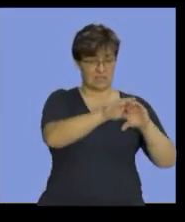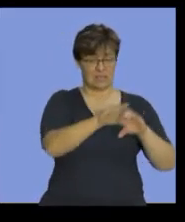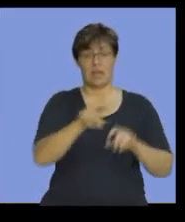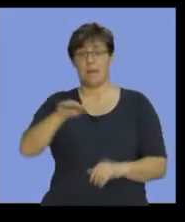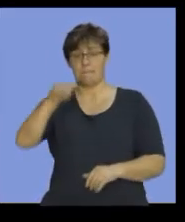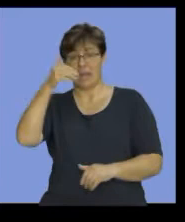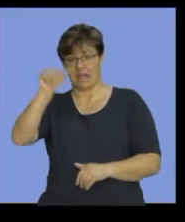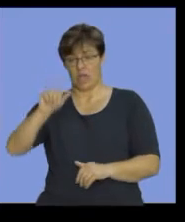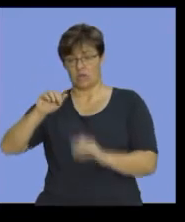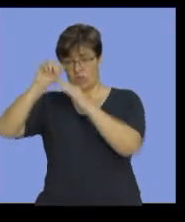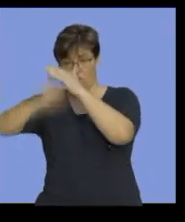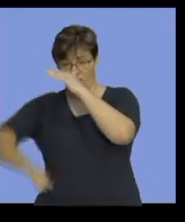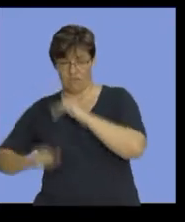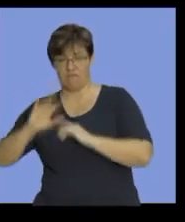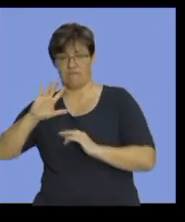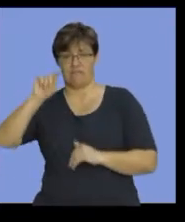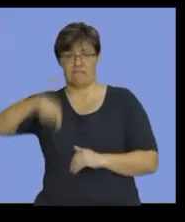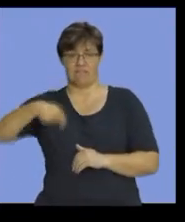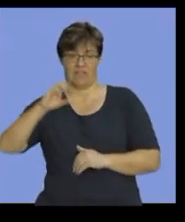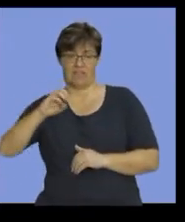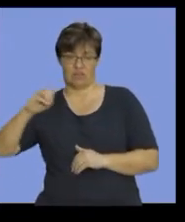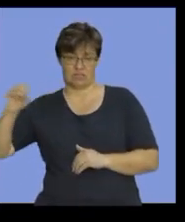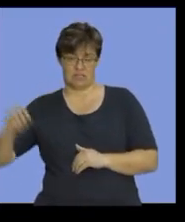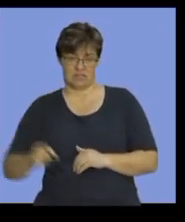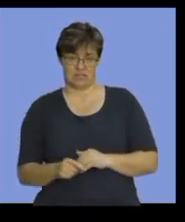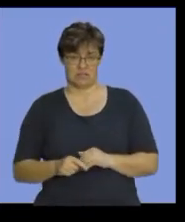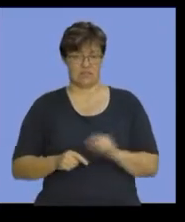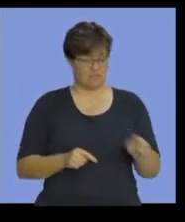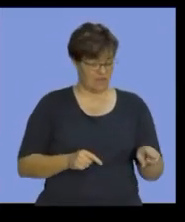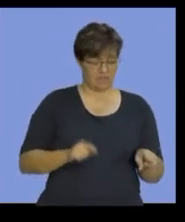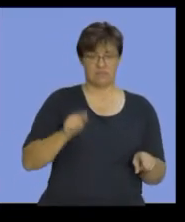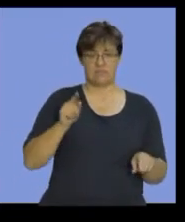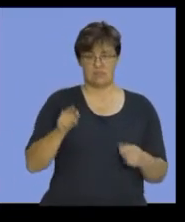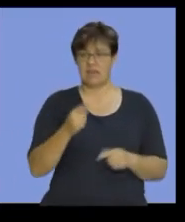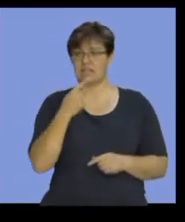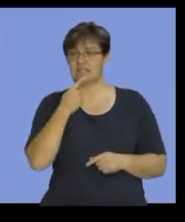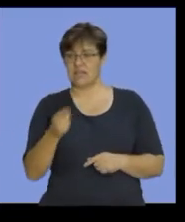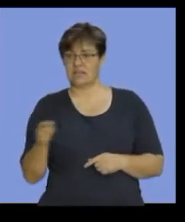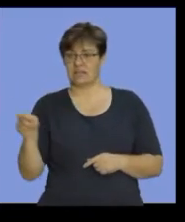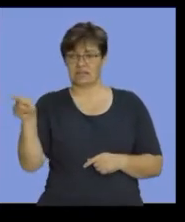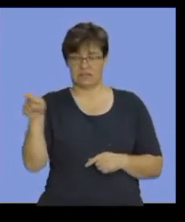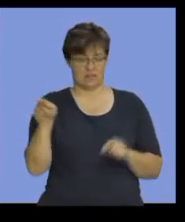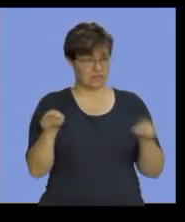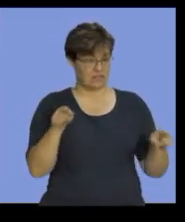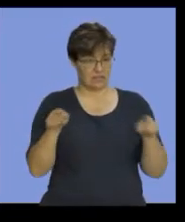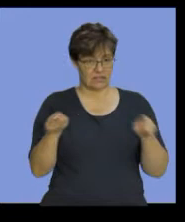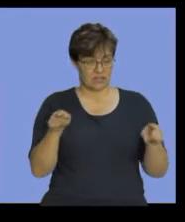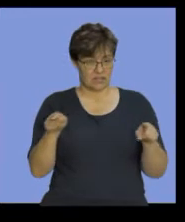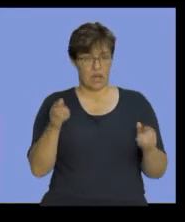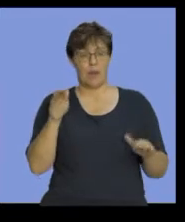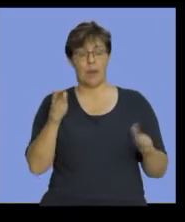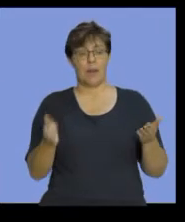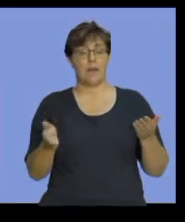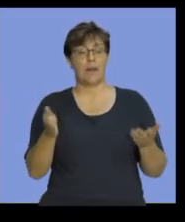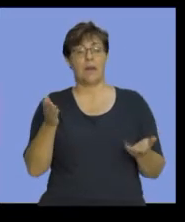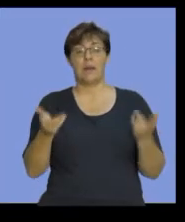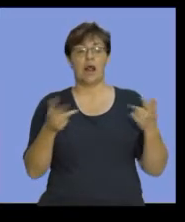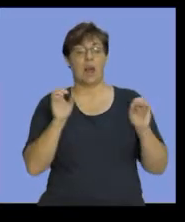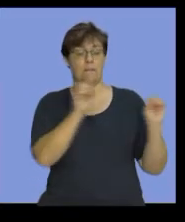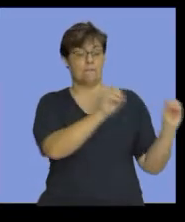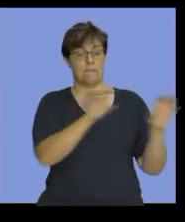account. 5,000 rand. There's the entry, 5,000 rand. I said these two balances were pre